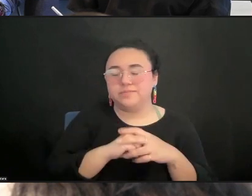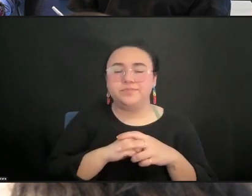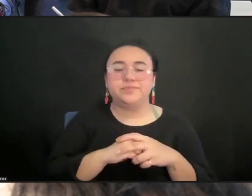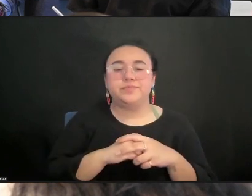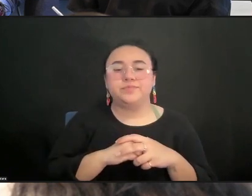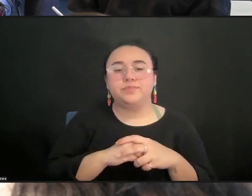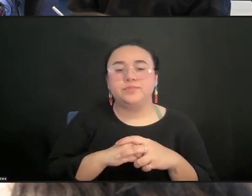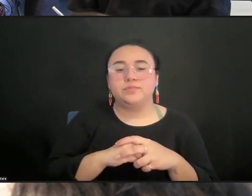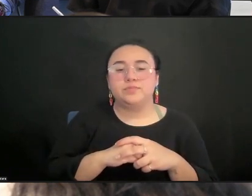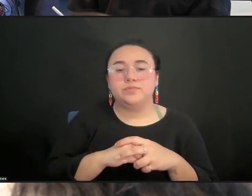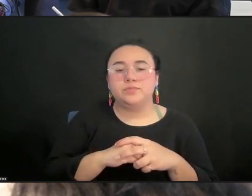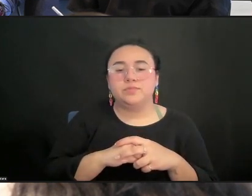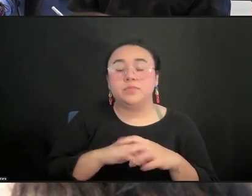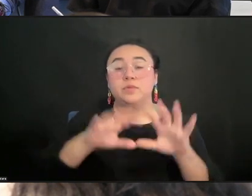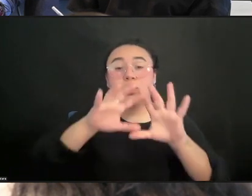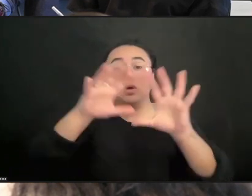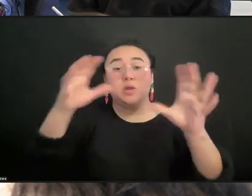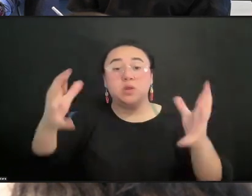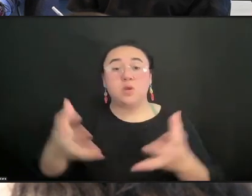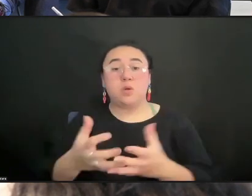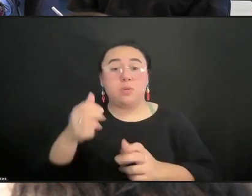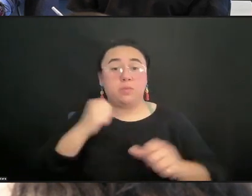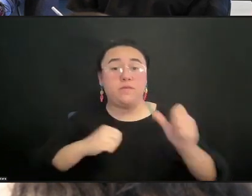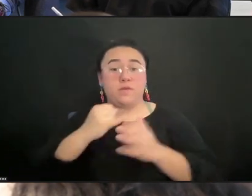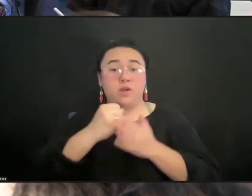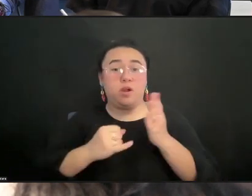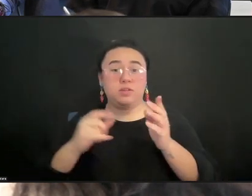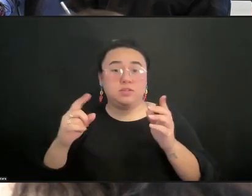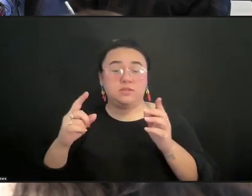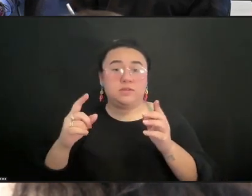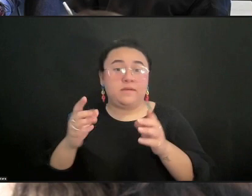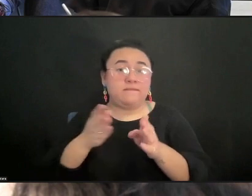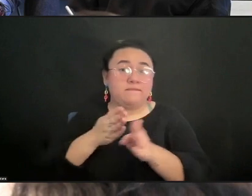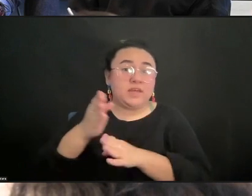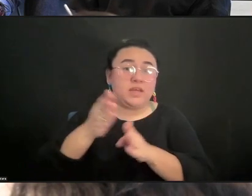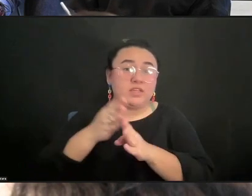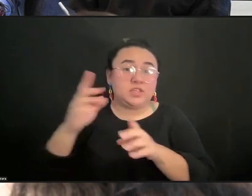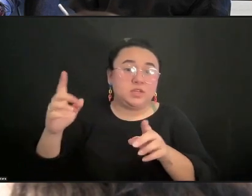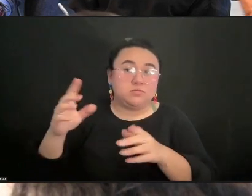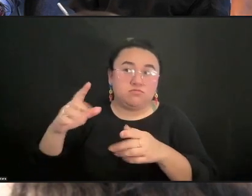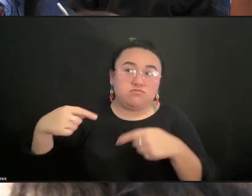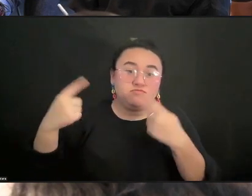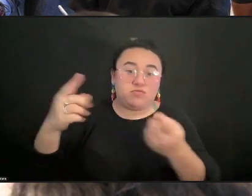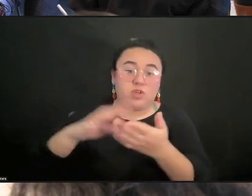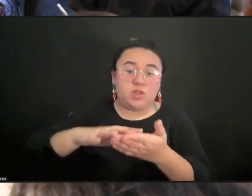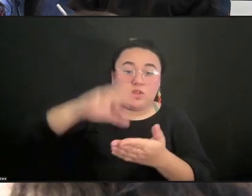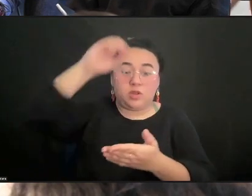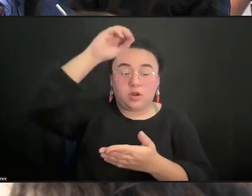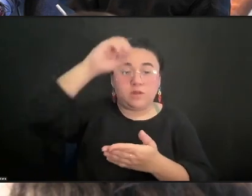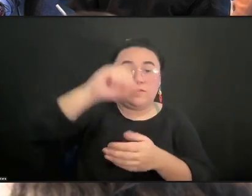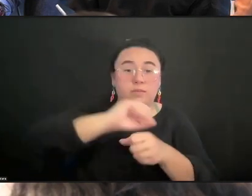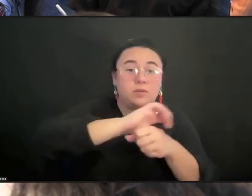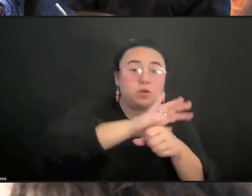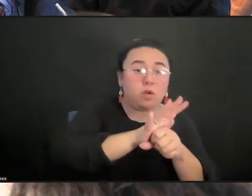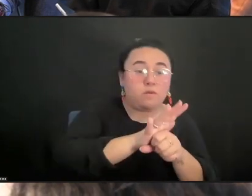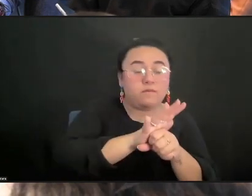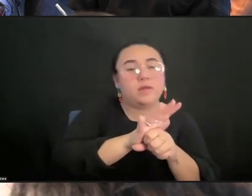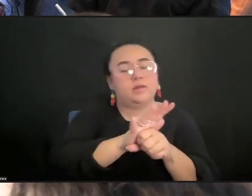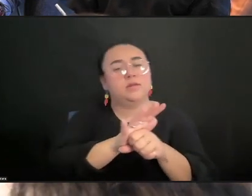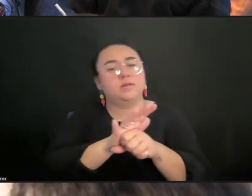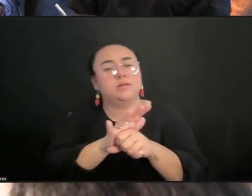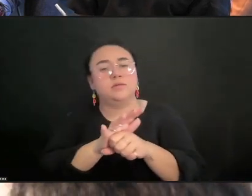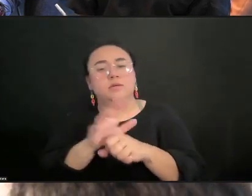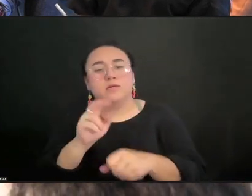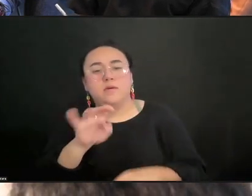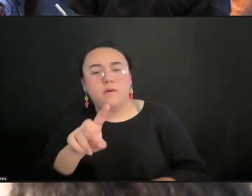arts field learned to date from the COVID era and the pandemic? Two, are there